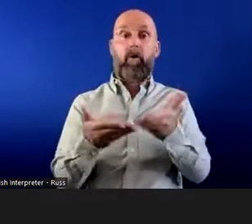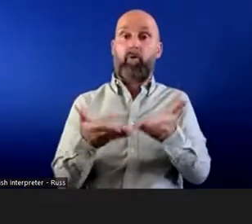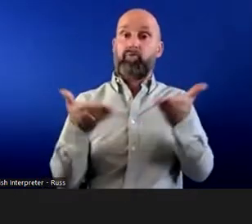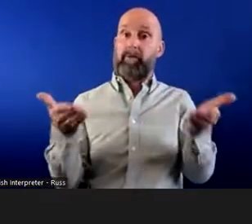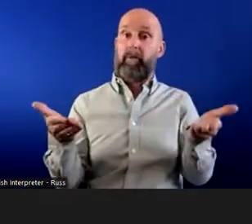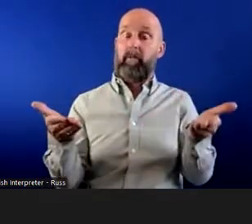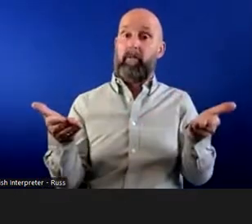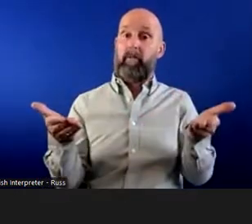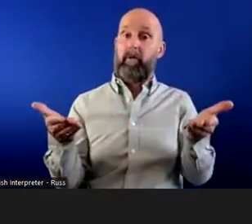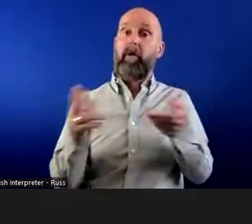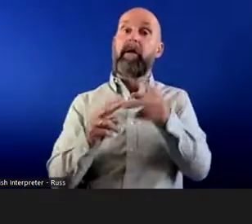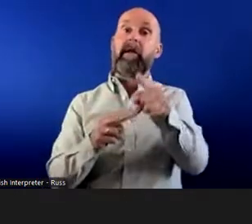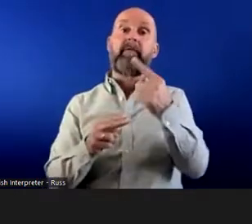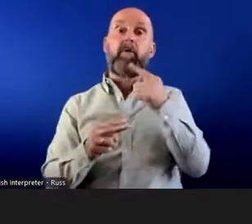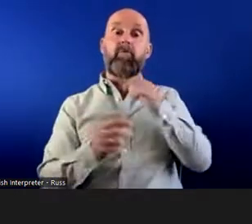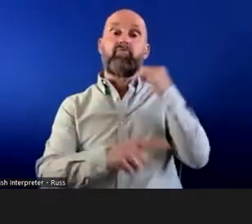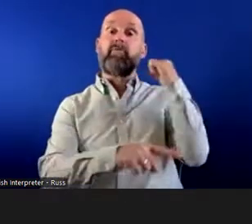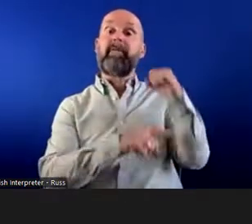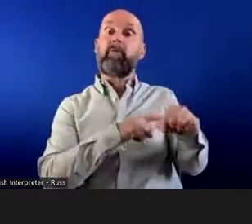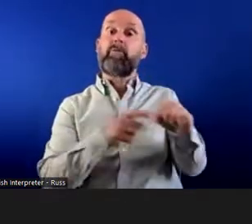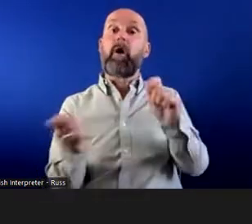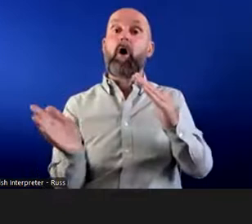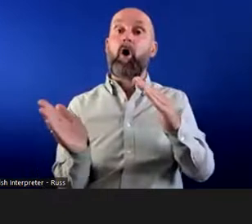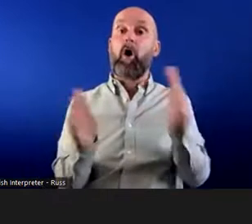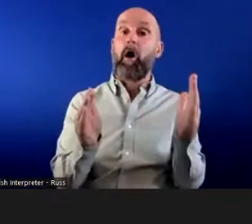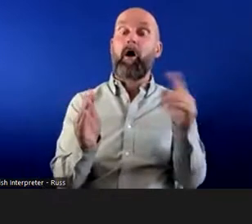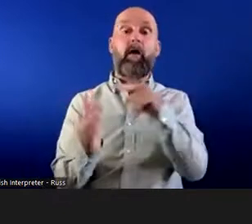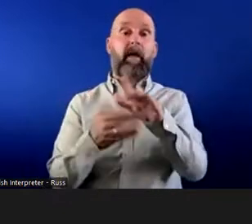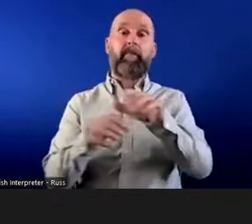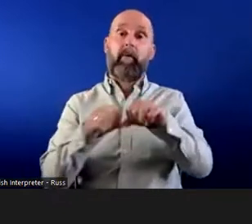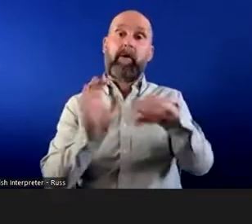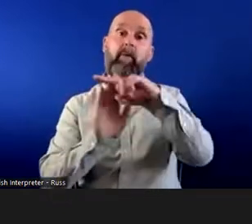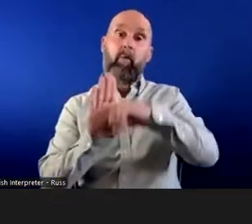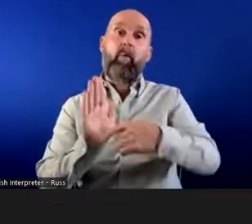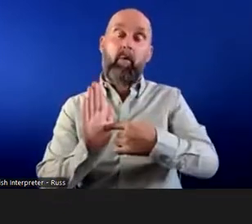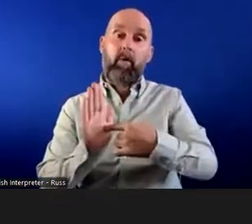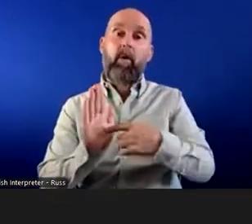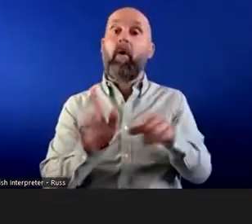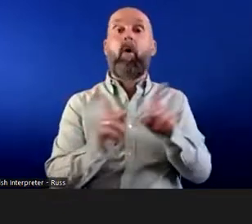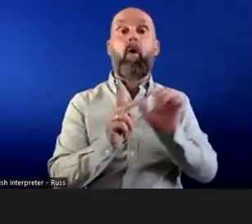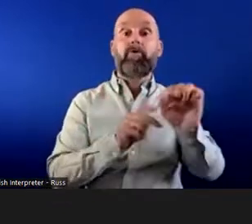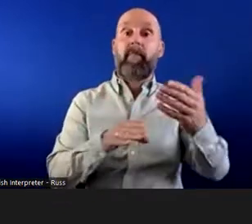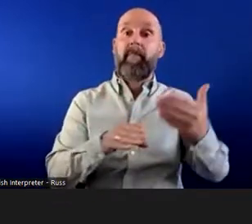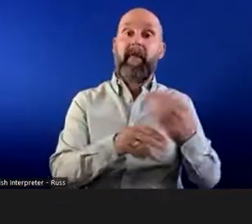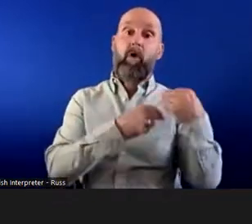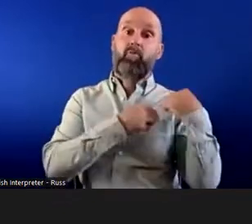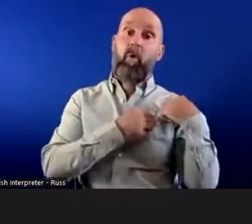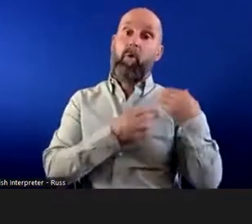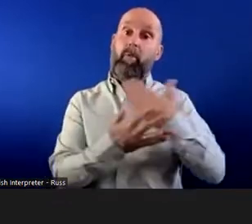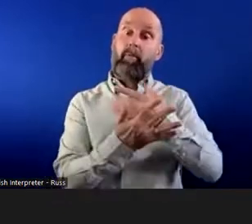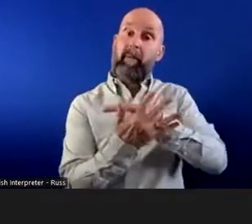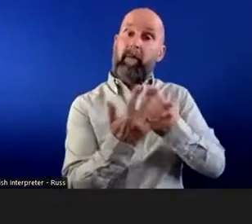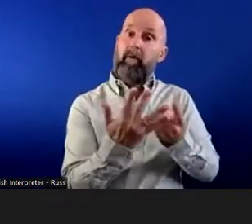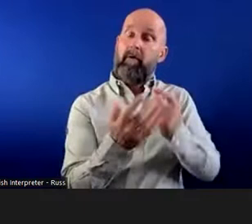then it would be unlawful to refuse that adjustment. It could include altering the person's role, or perhaps aspects of their role.